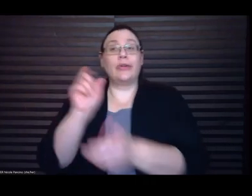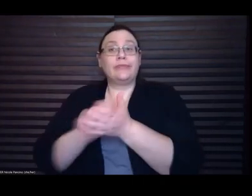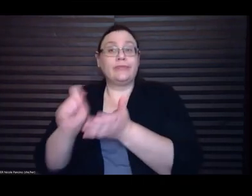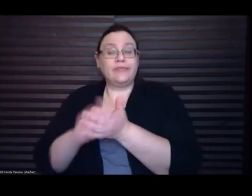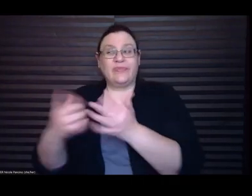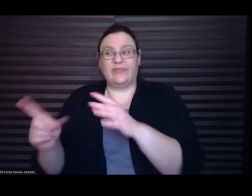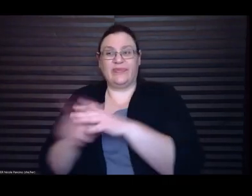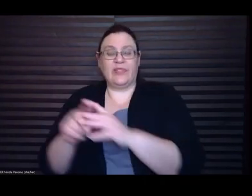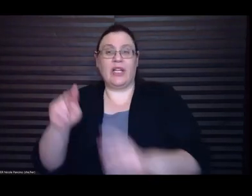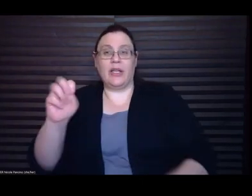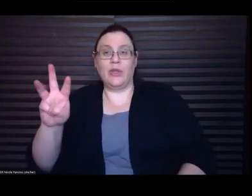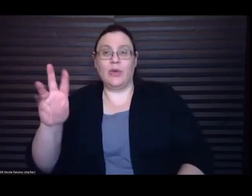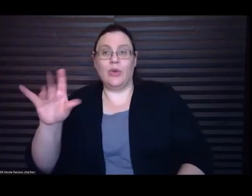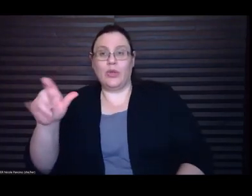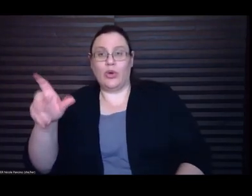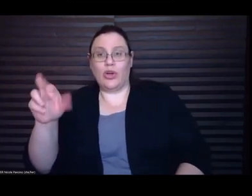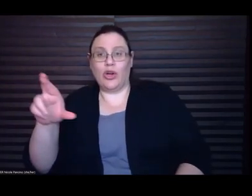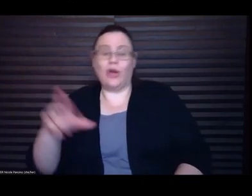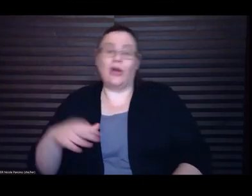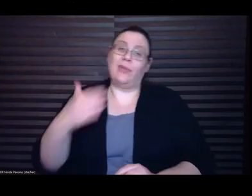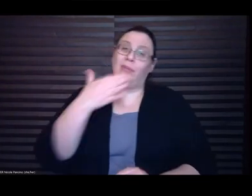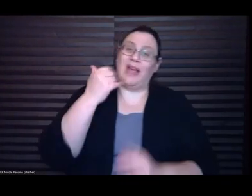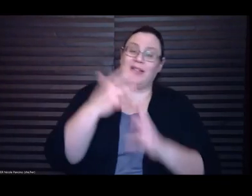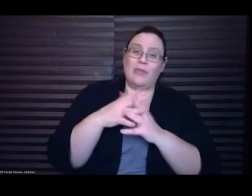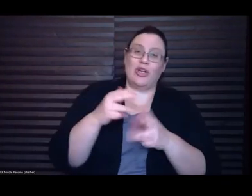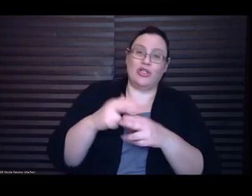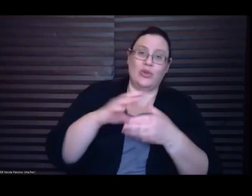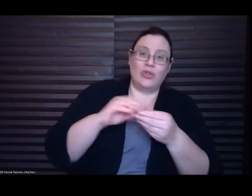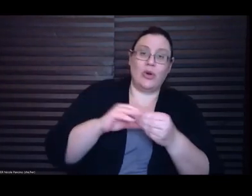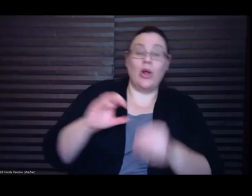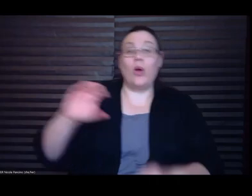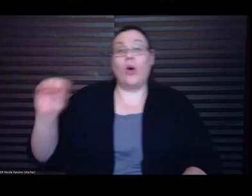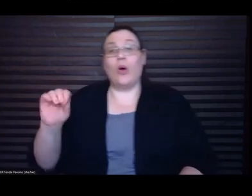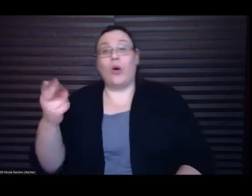Stories, the New York Times, and elsewhere. She teaches at Princeton.